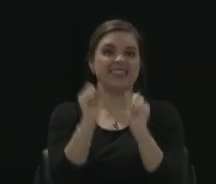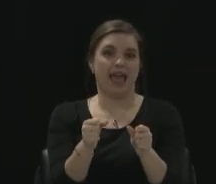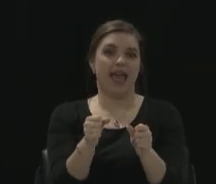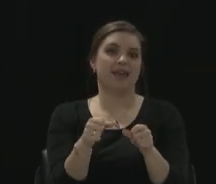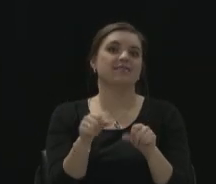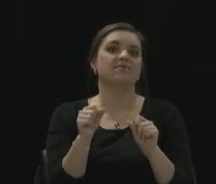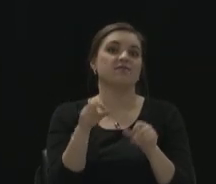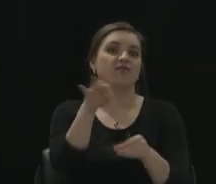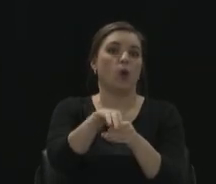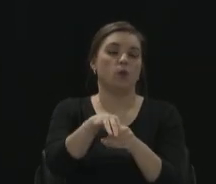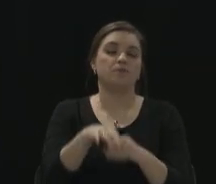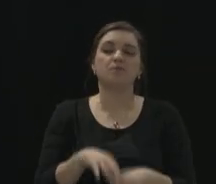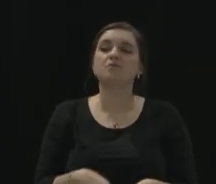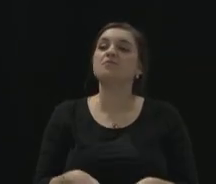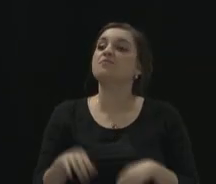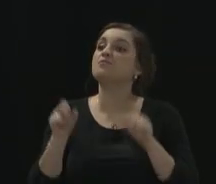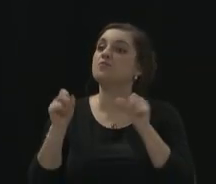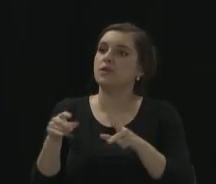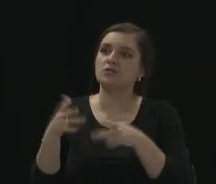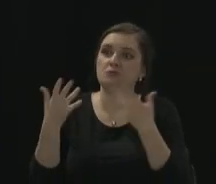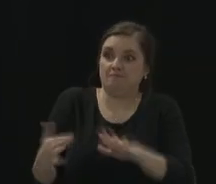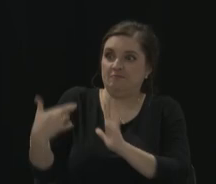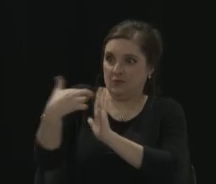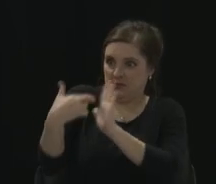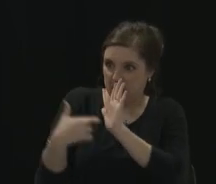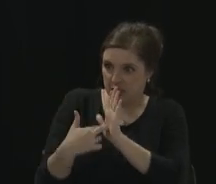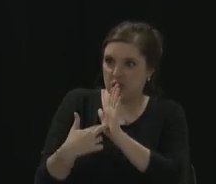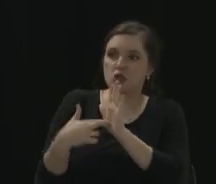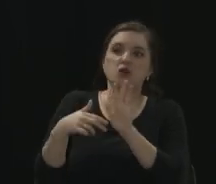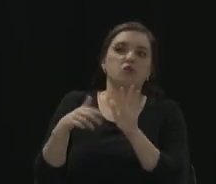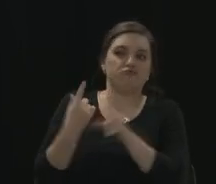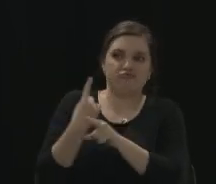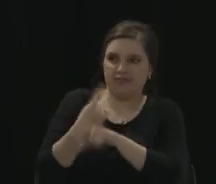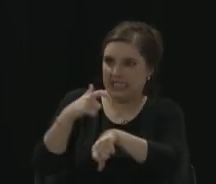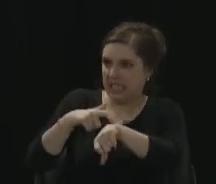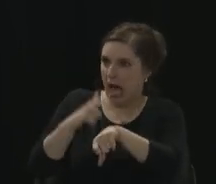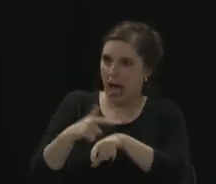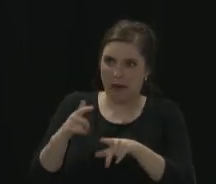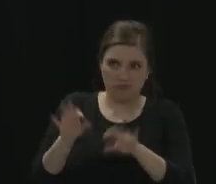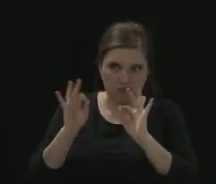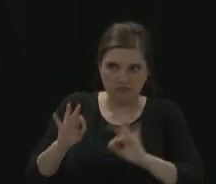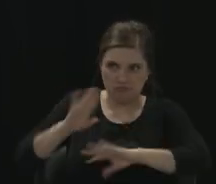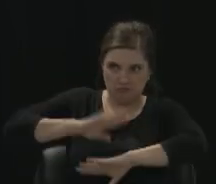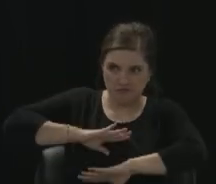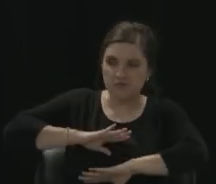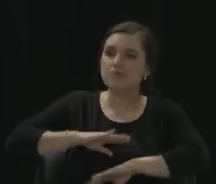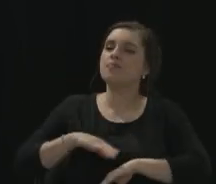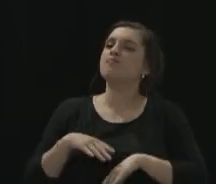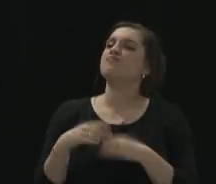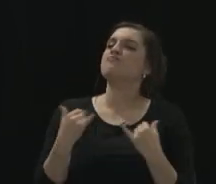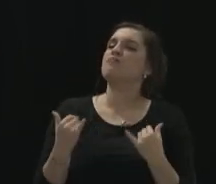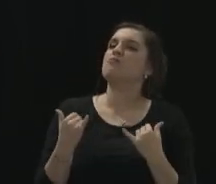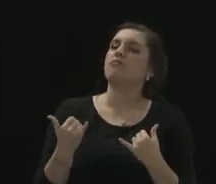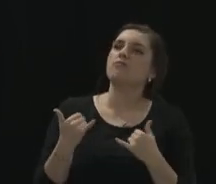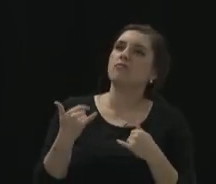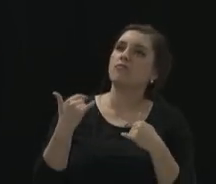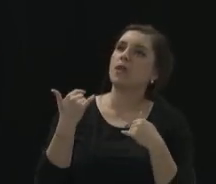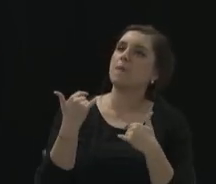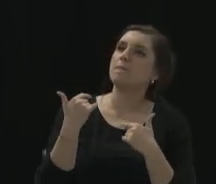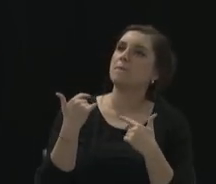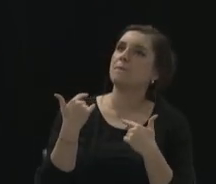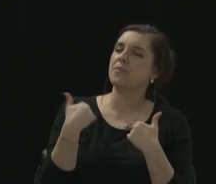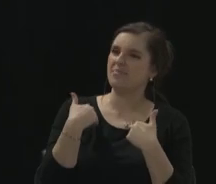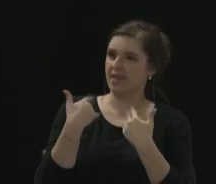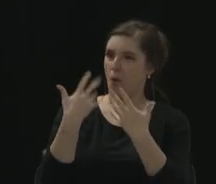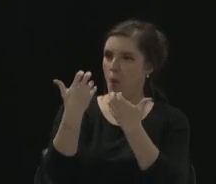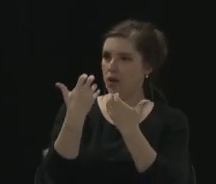We did it in advance within the proper timeframe. So now, imagine that I'd like to participate in